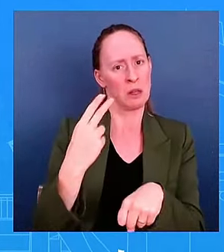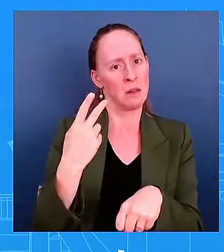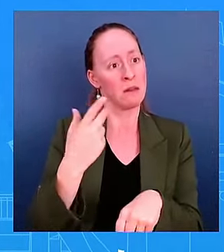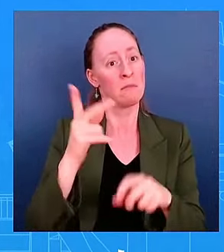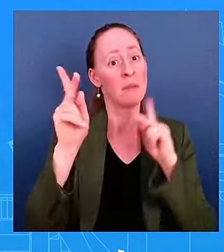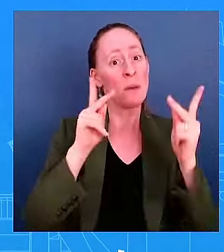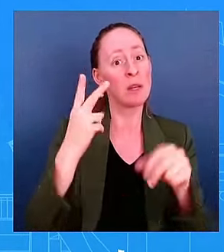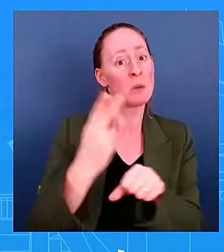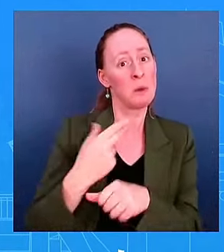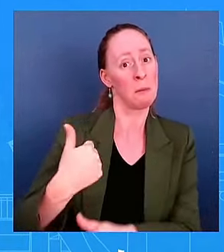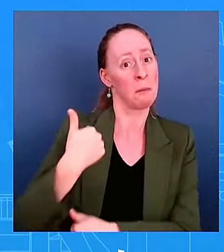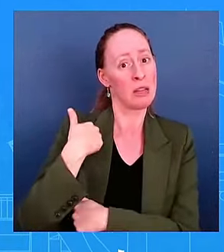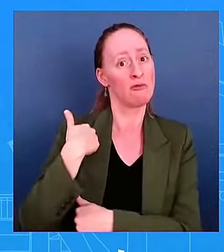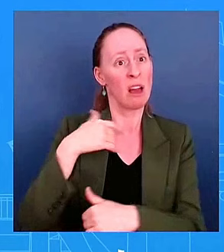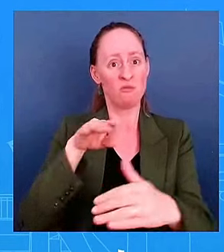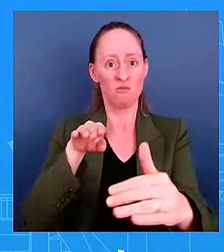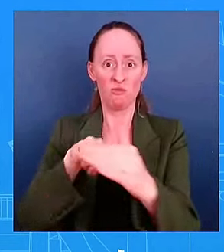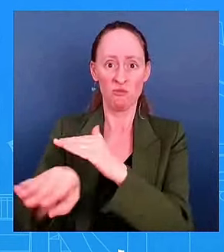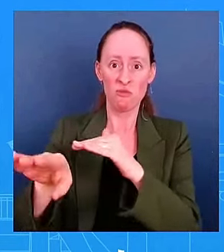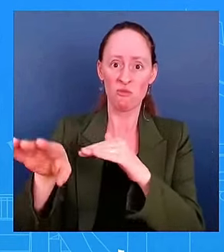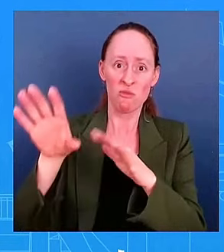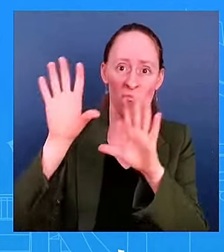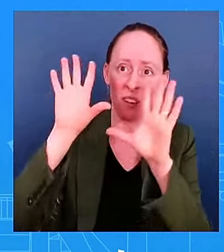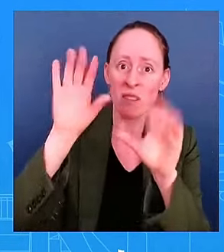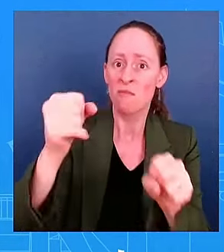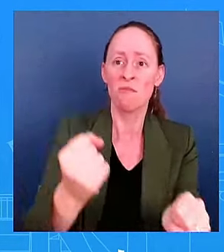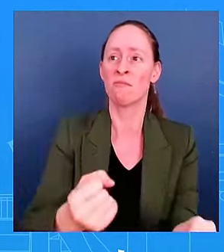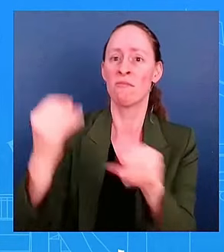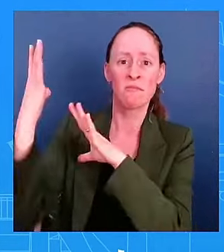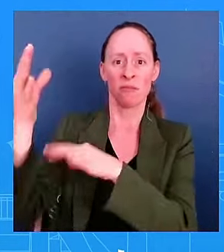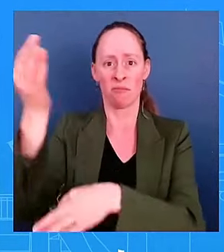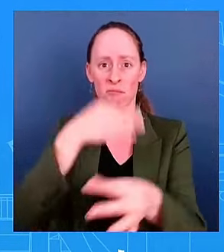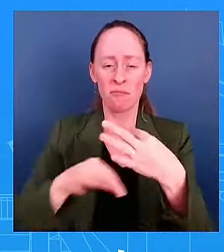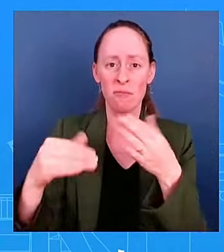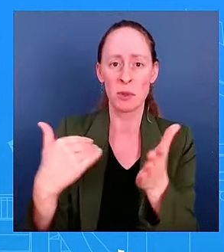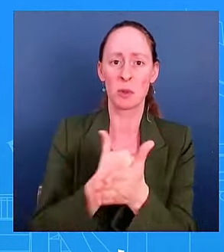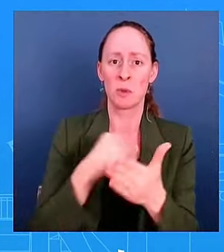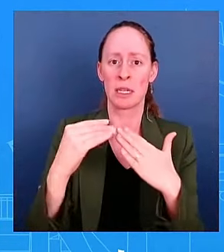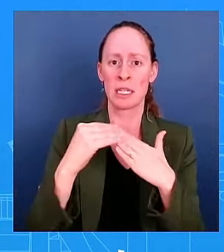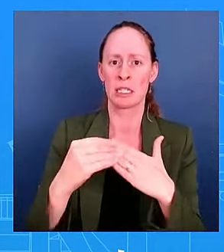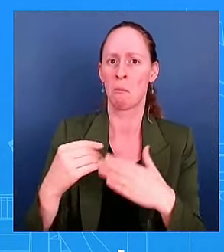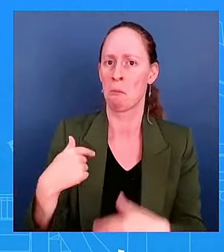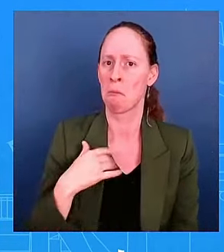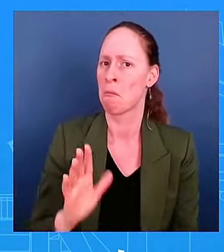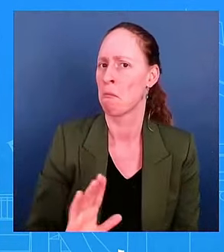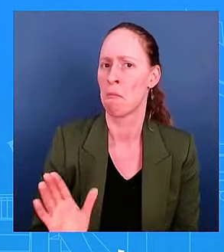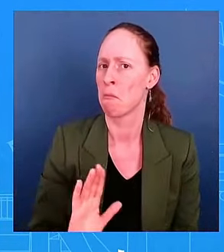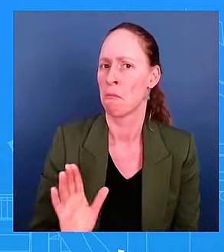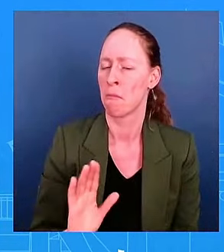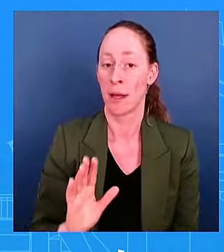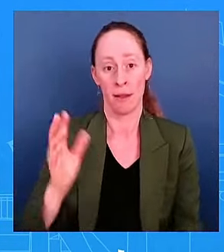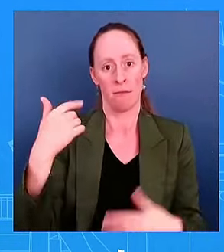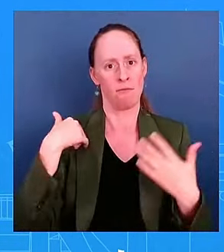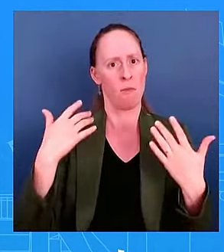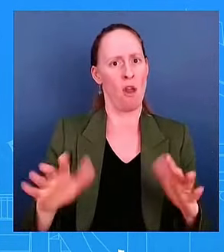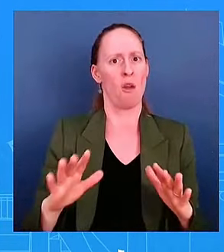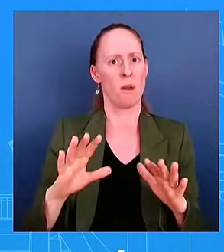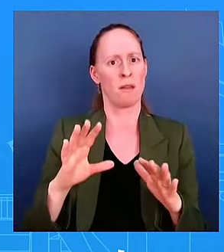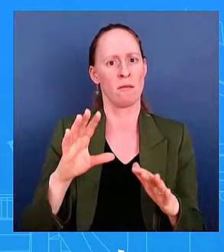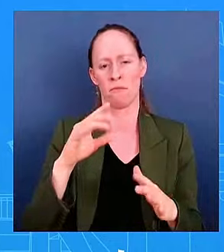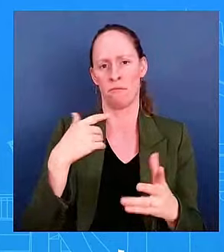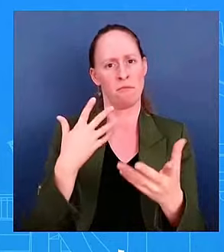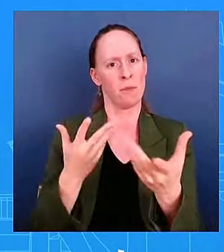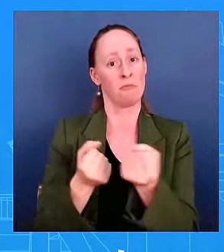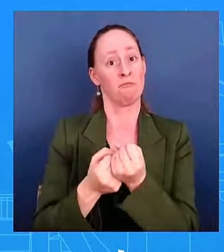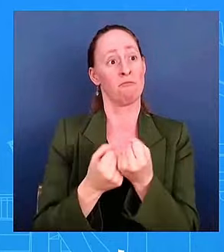we are going to continue, and I said this last week, we're going to continue, or the week before, Stand By Democracy and the people of Bolivia. And that is, that is where